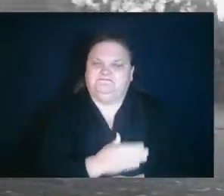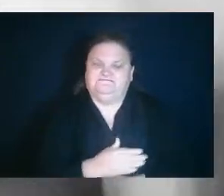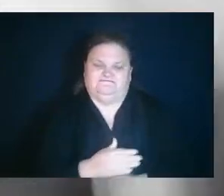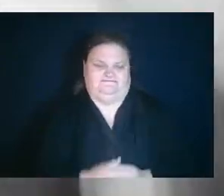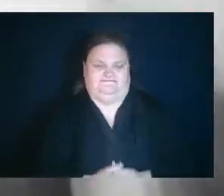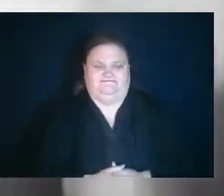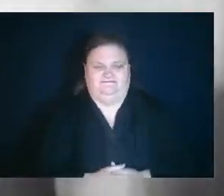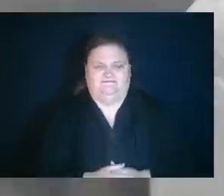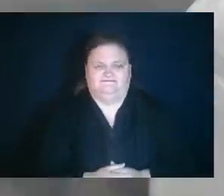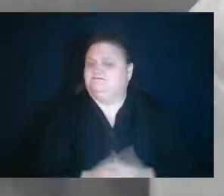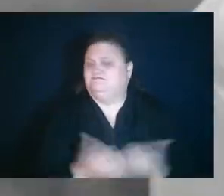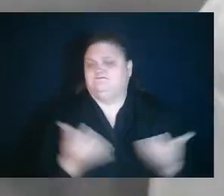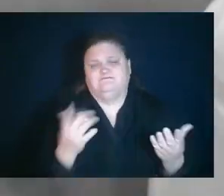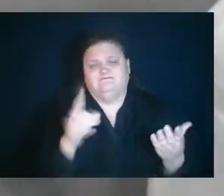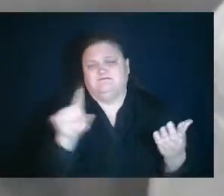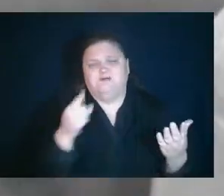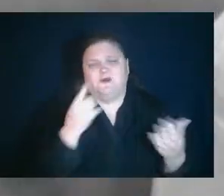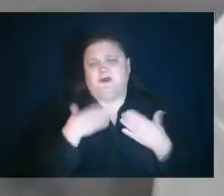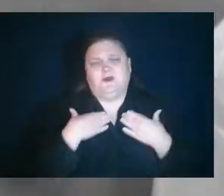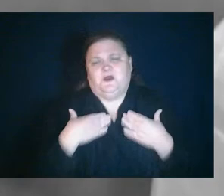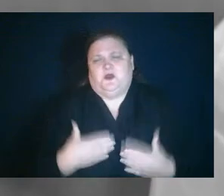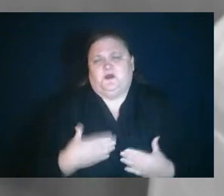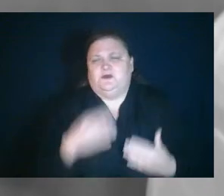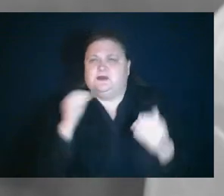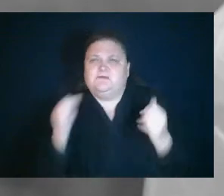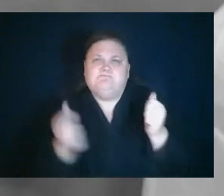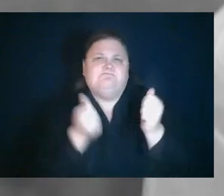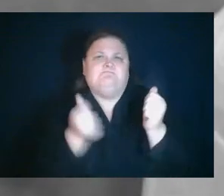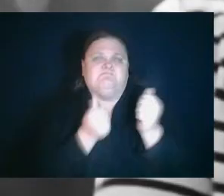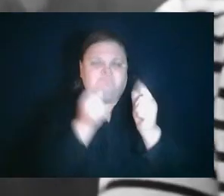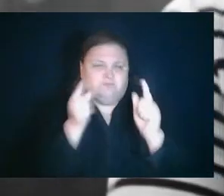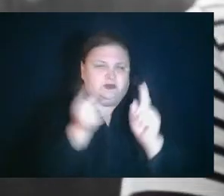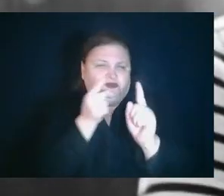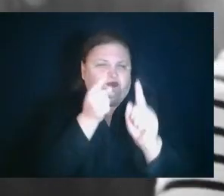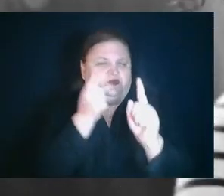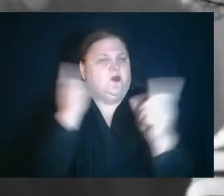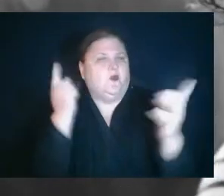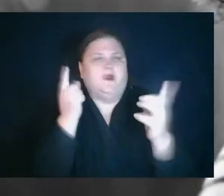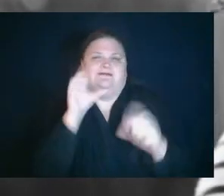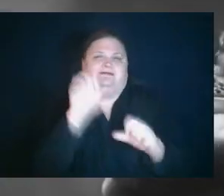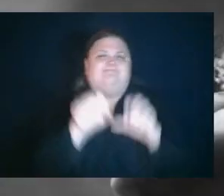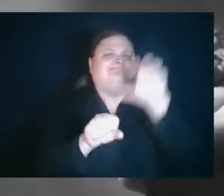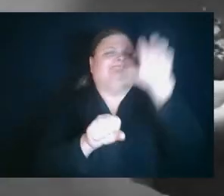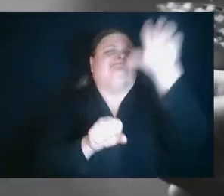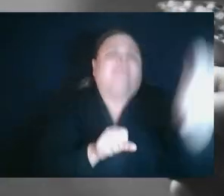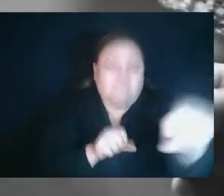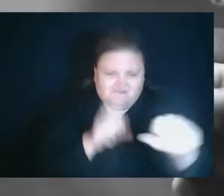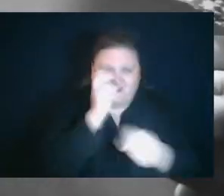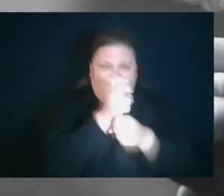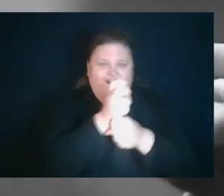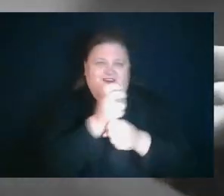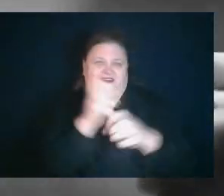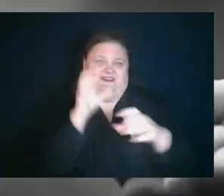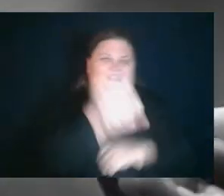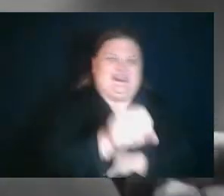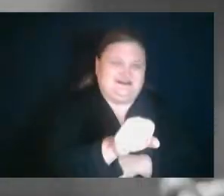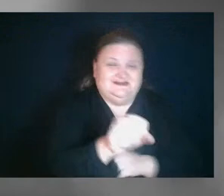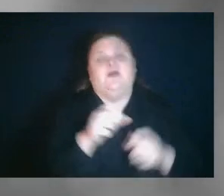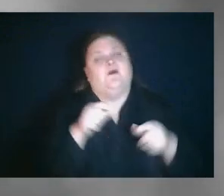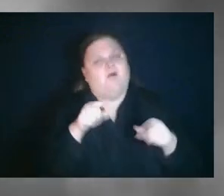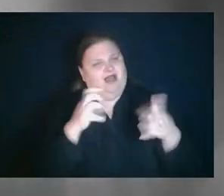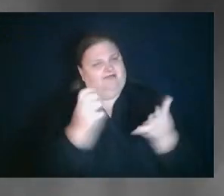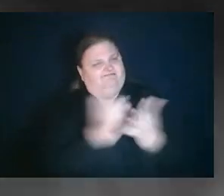It's only human to pursue the elusive while also capturing the possibilities, even something like